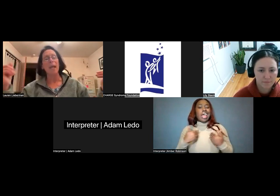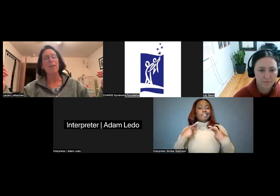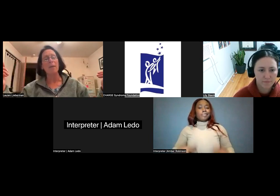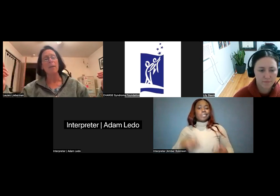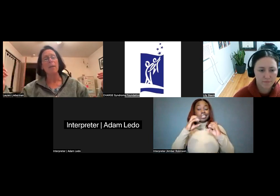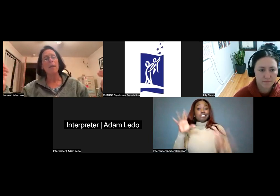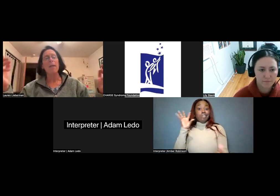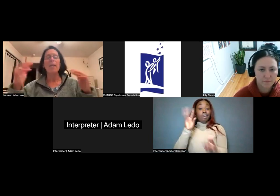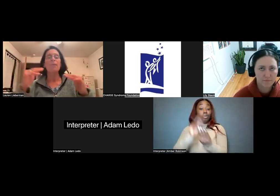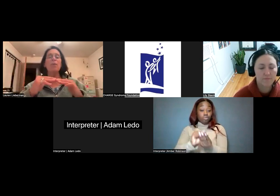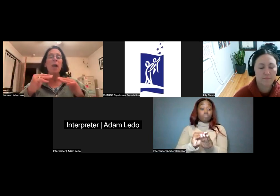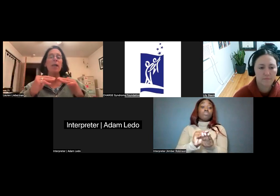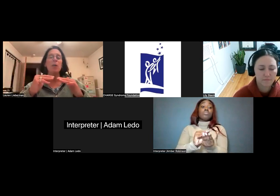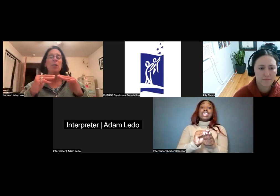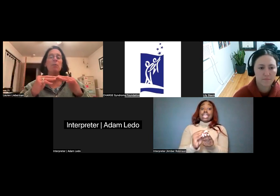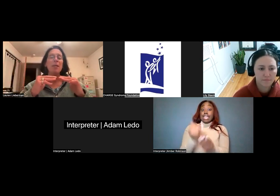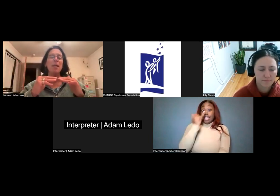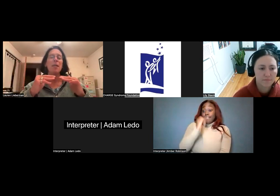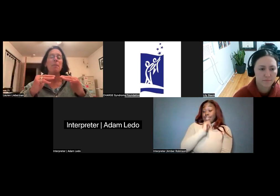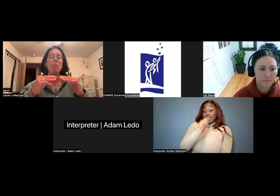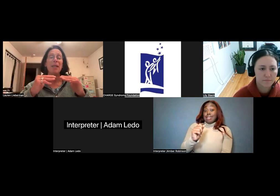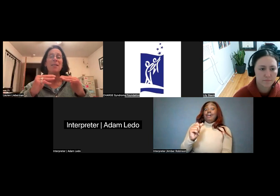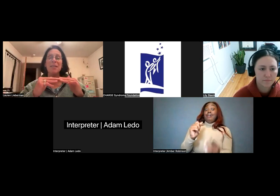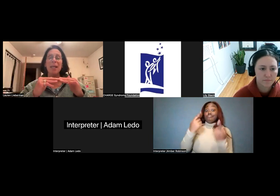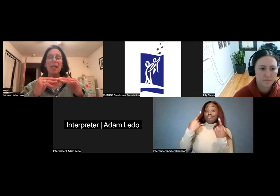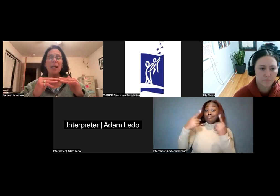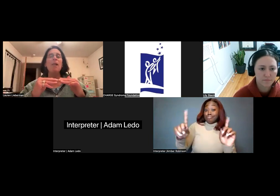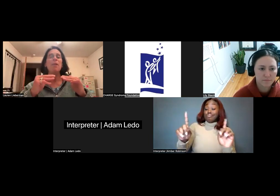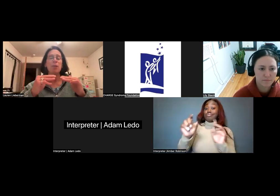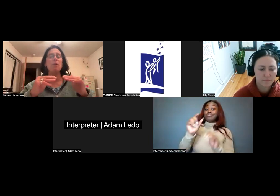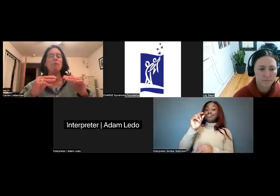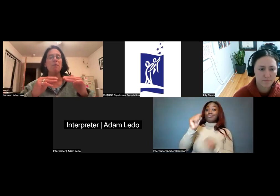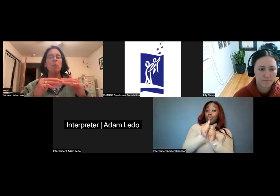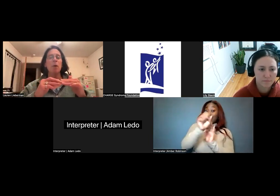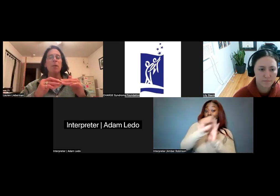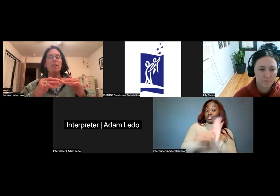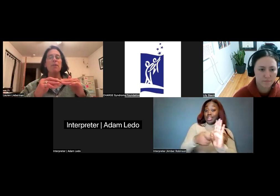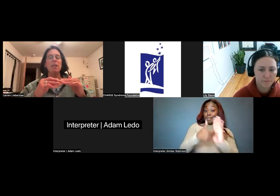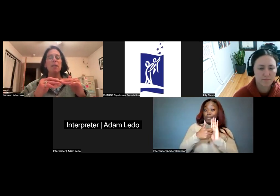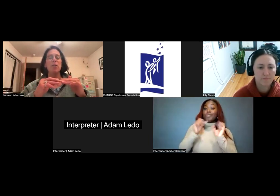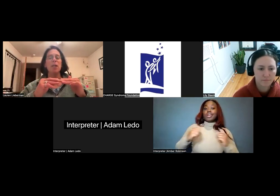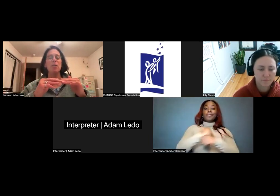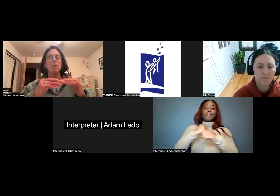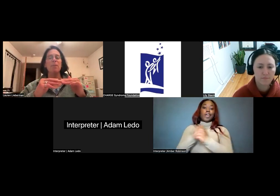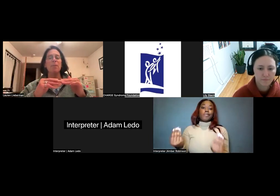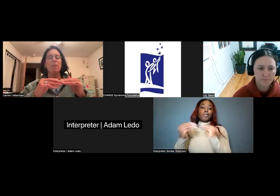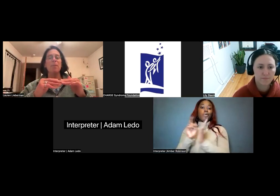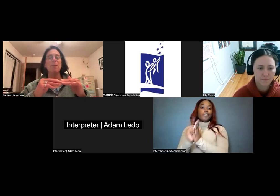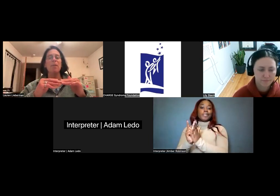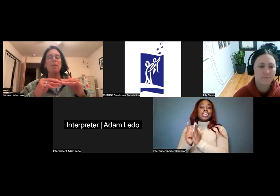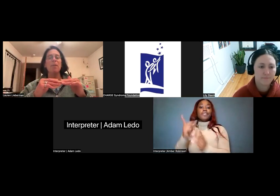altogether. And if they're not getting what's mandated by the state, then you can fight for more minutes in physical education.